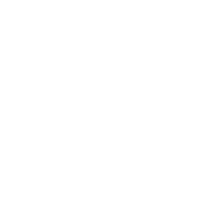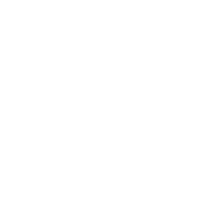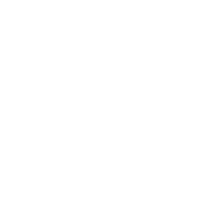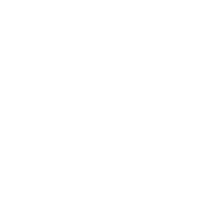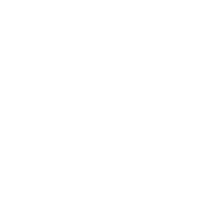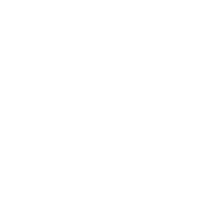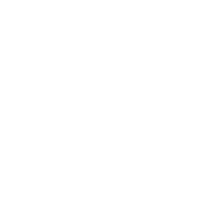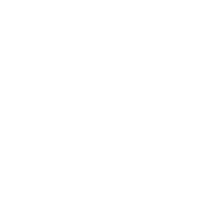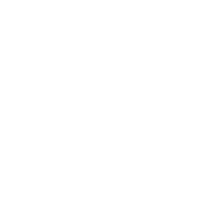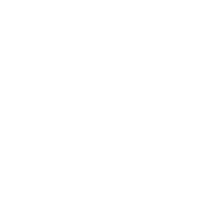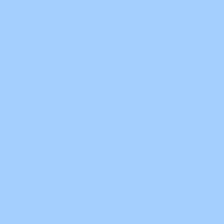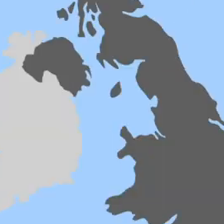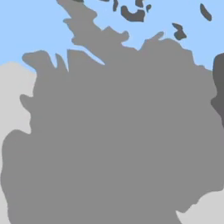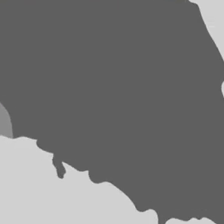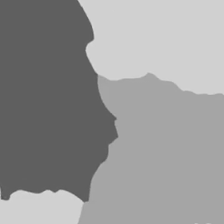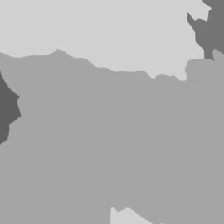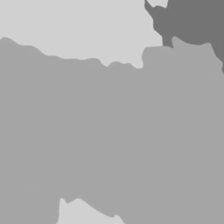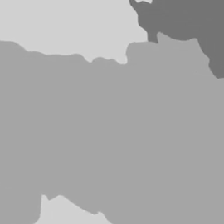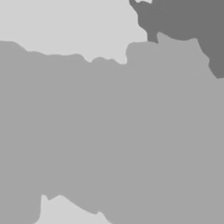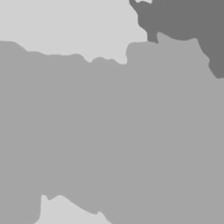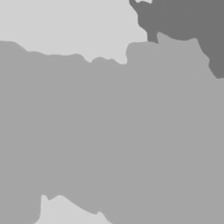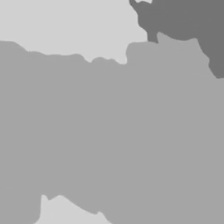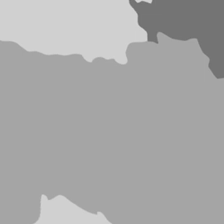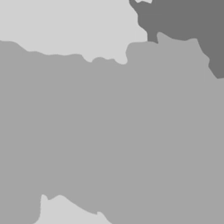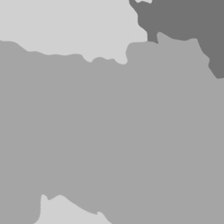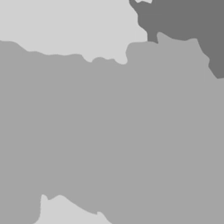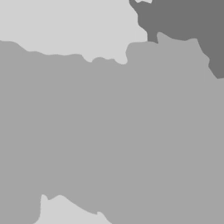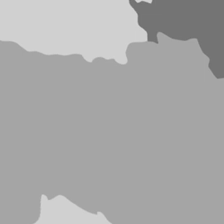Workplace Adaptions for the Blind as a Business Service.